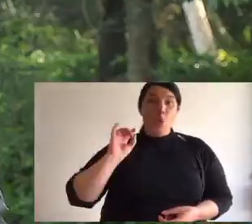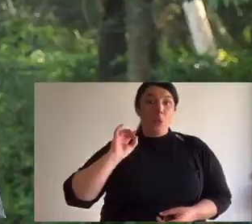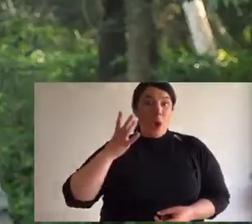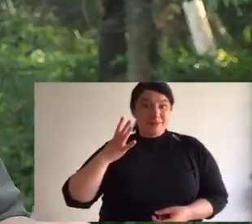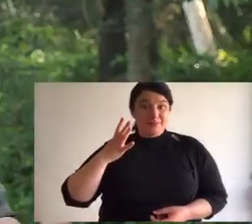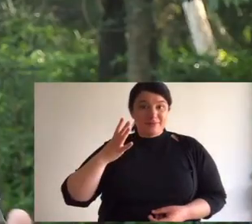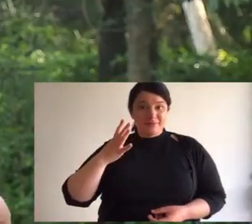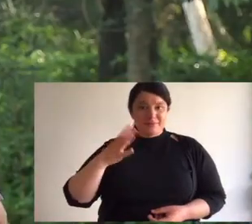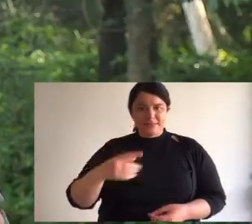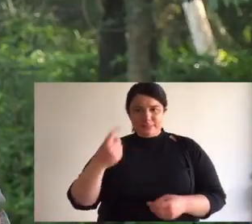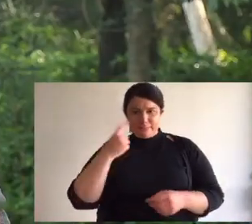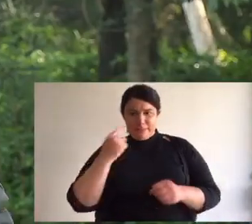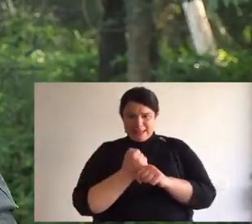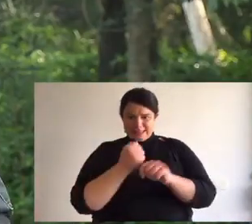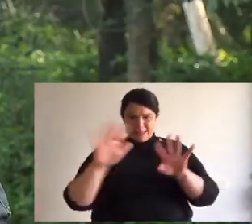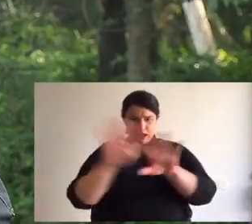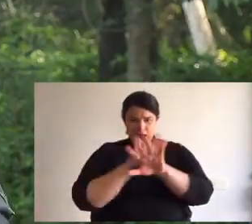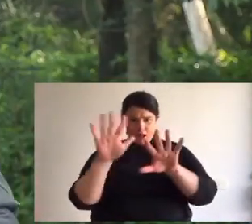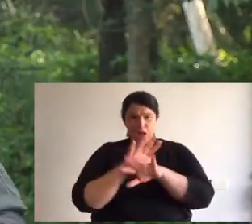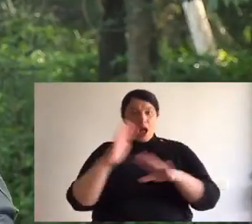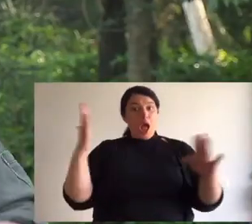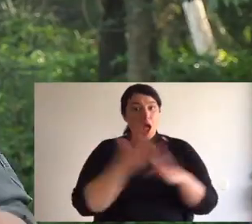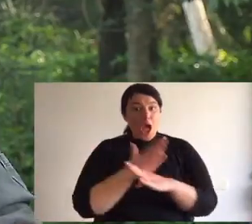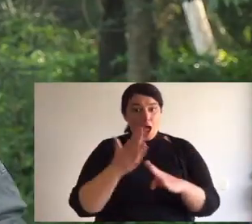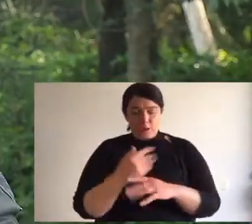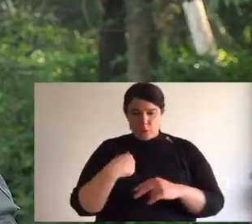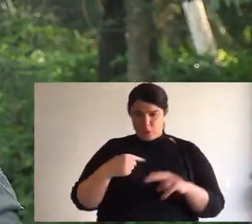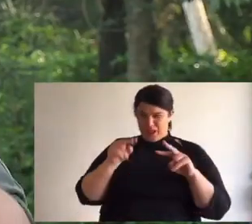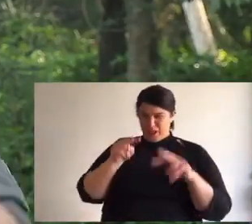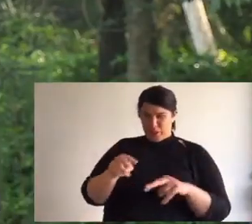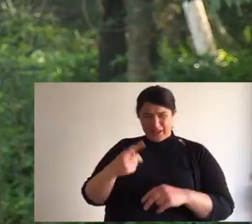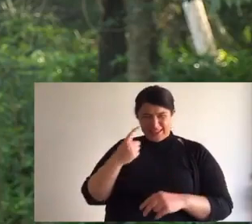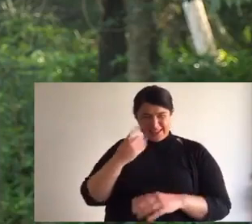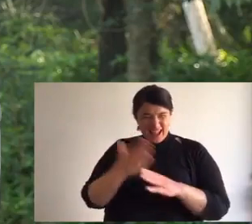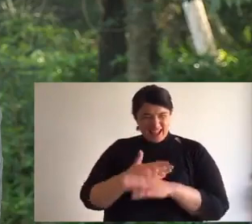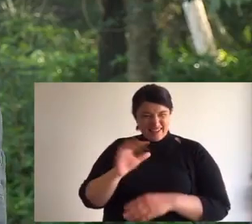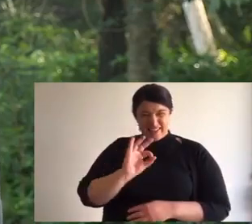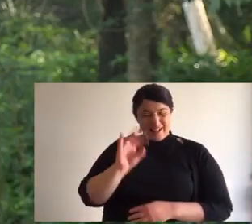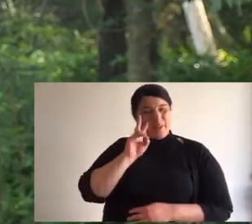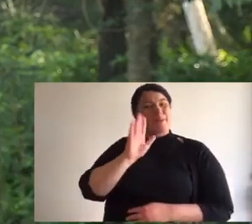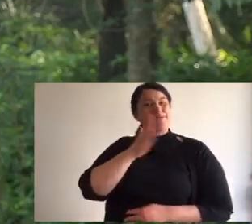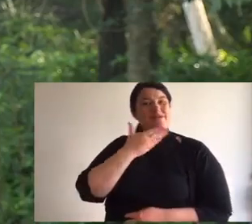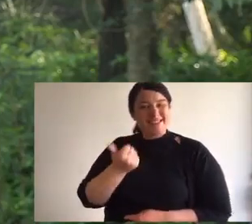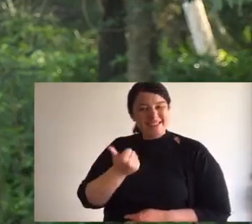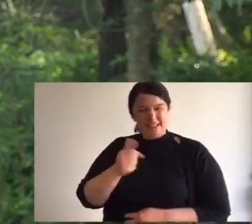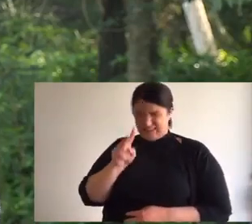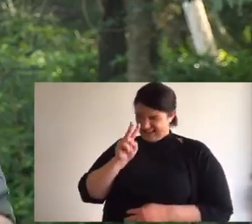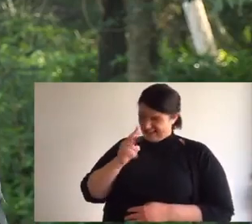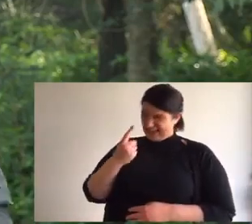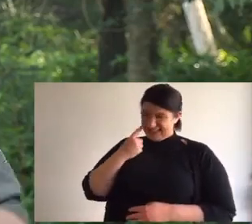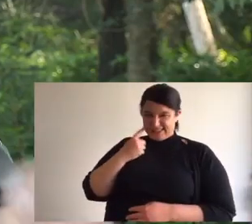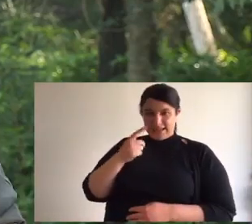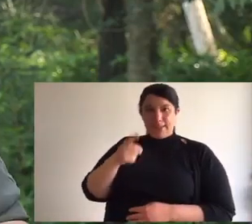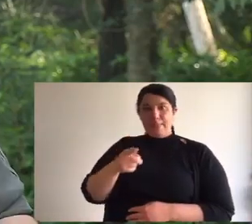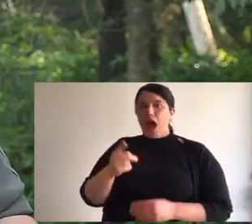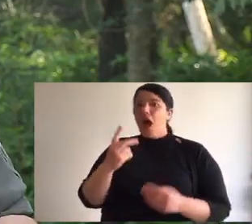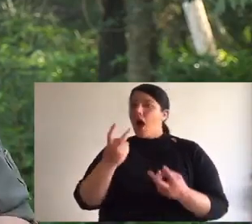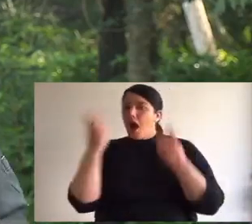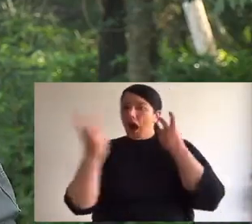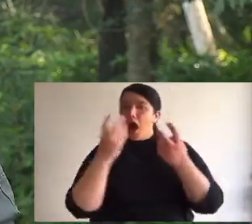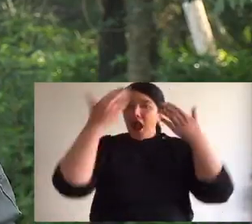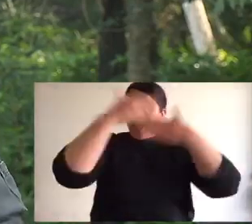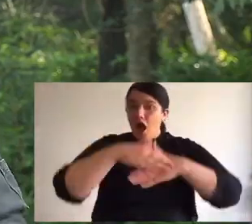with white spots. Now that's called disruptive camouflage. So to us it doesn't look that camouflage. It looks quite pretty